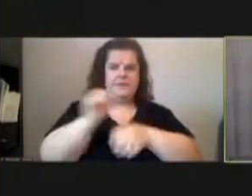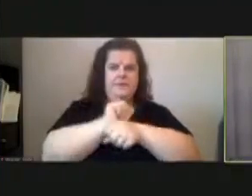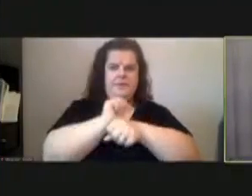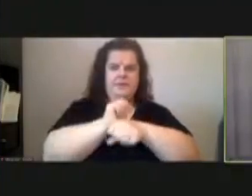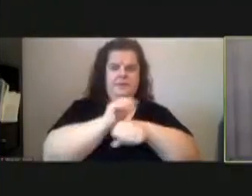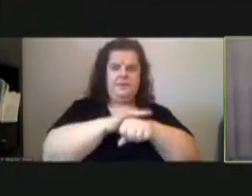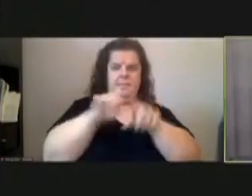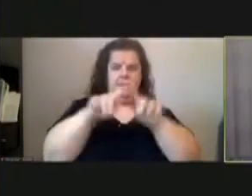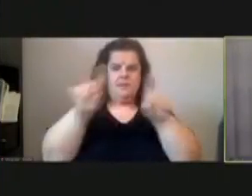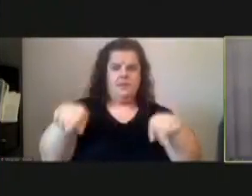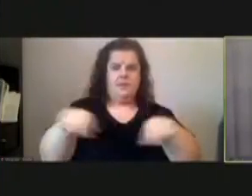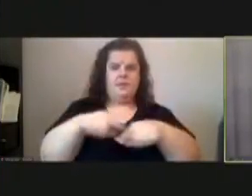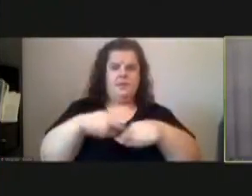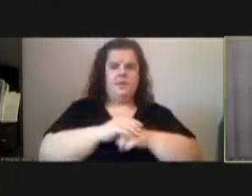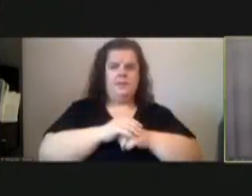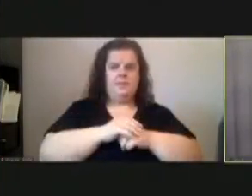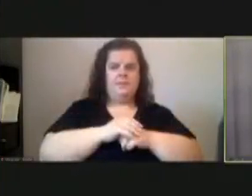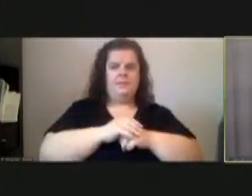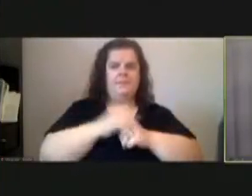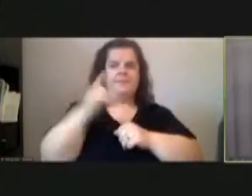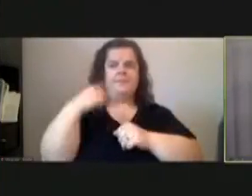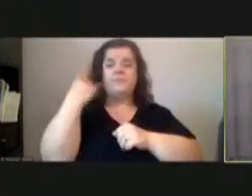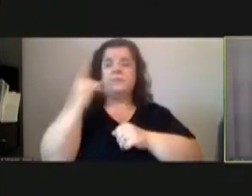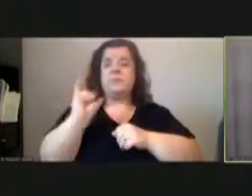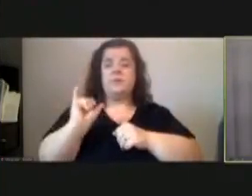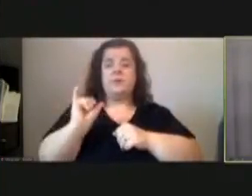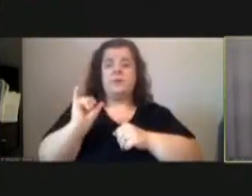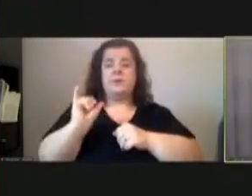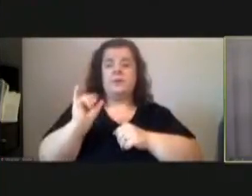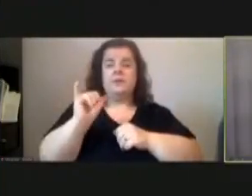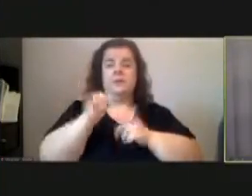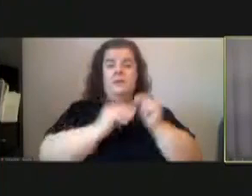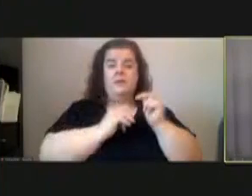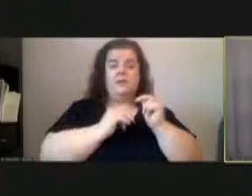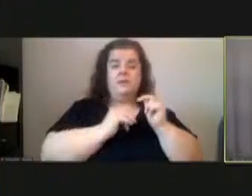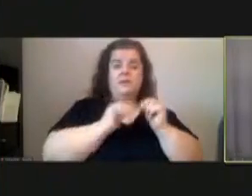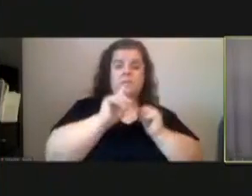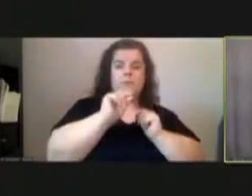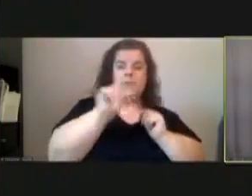screen and it looks like it was bill 2020-0748